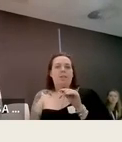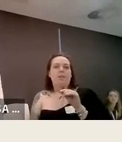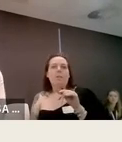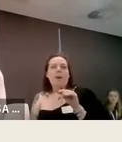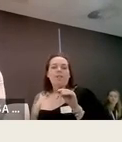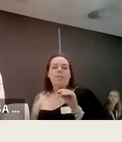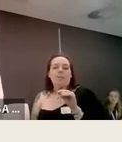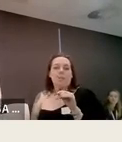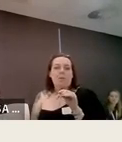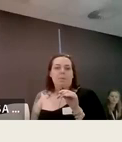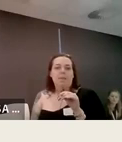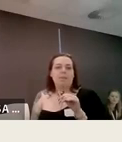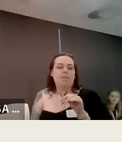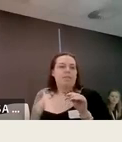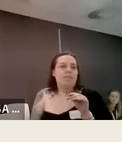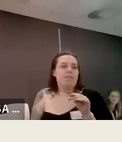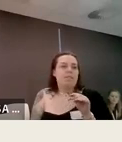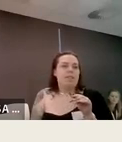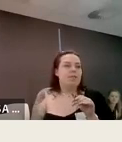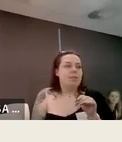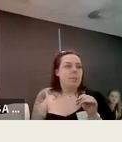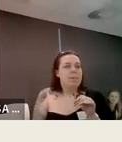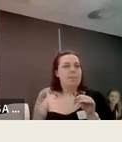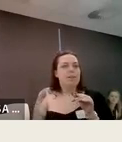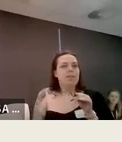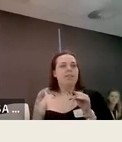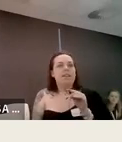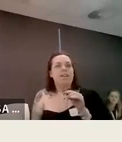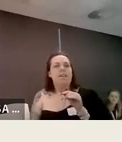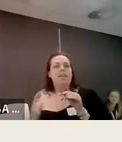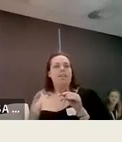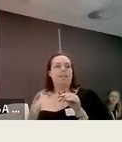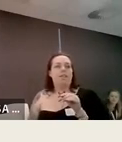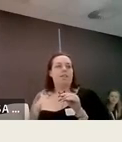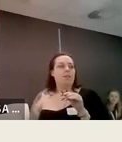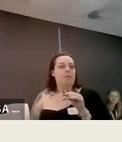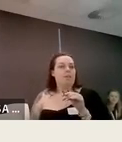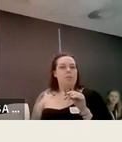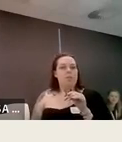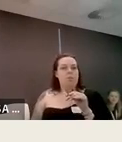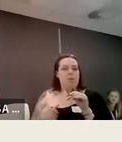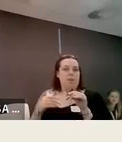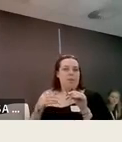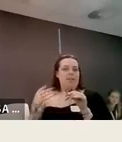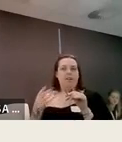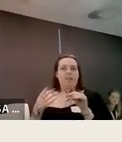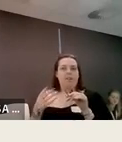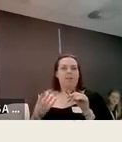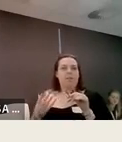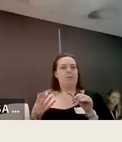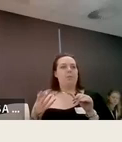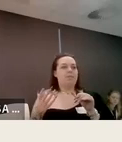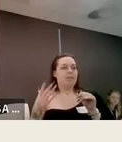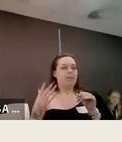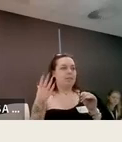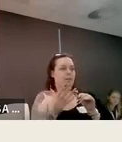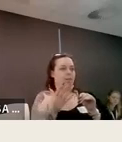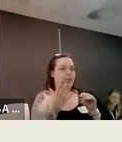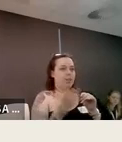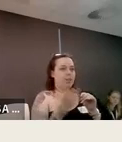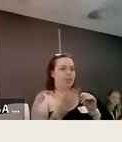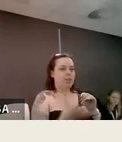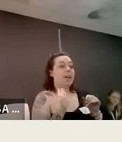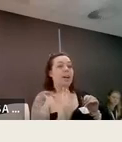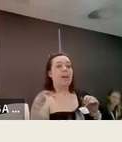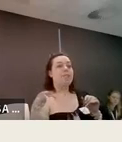um so part of this was also based on the student impairment policy so i mean i don't know what